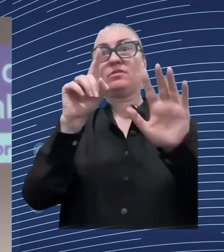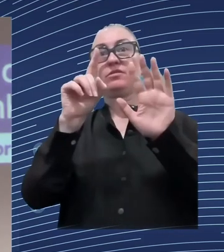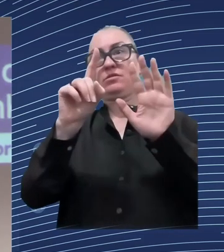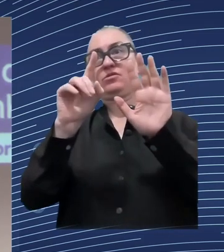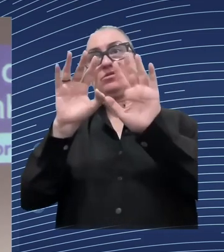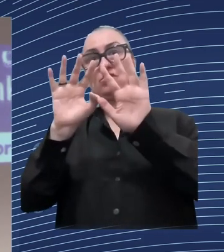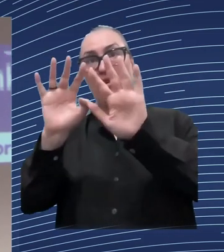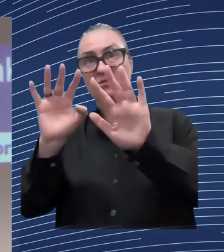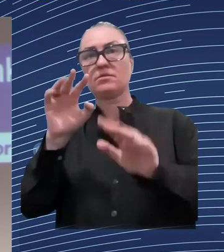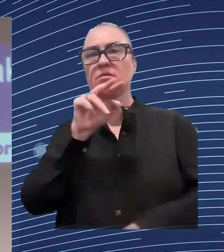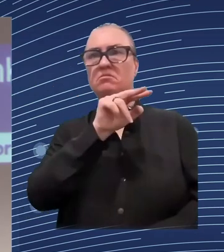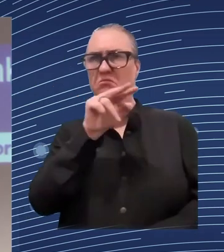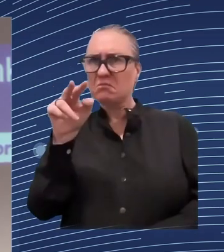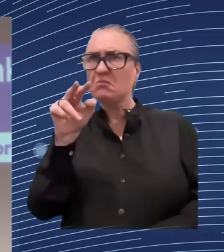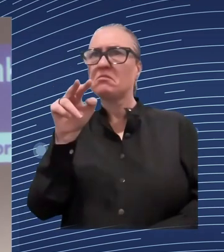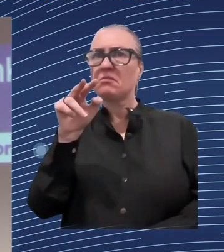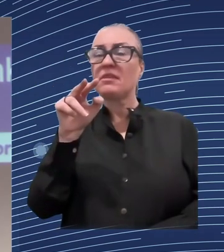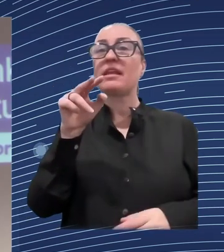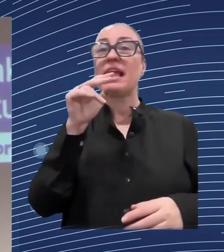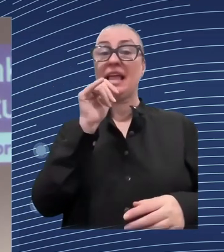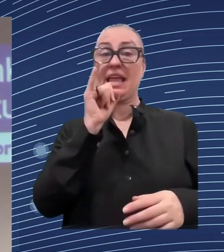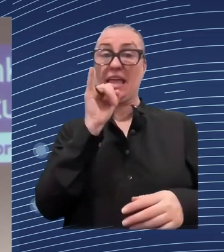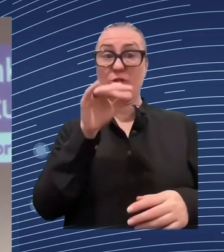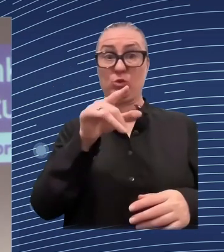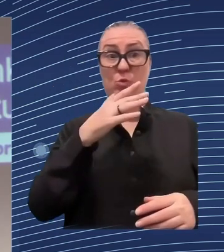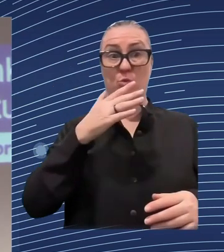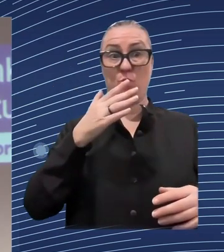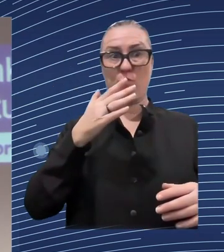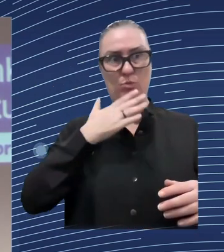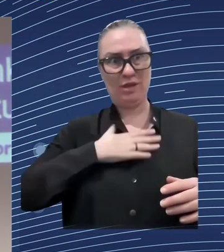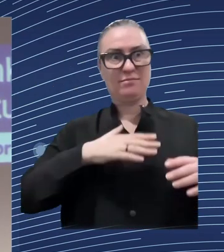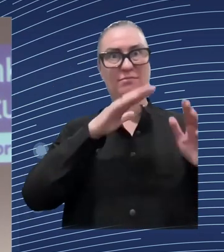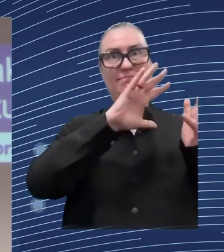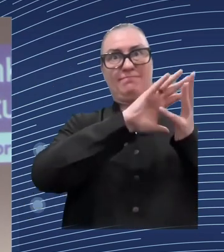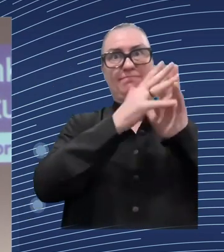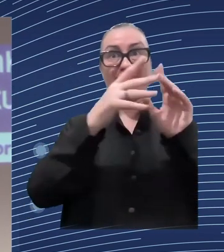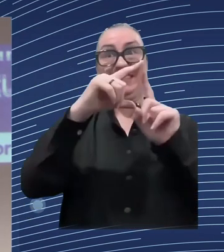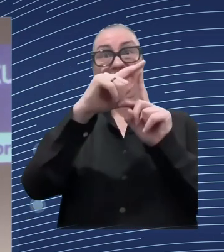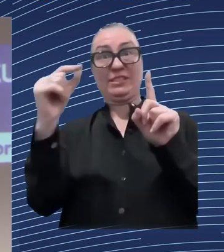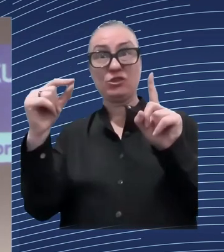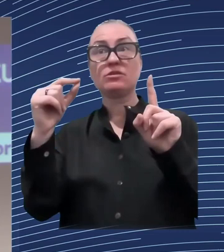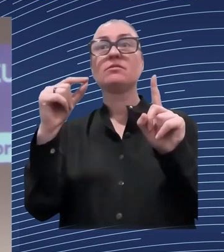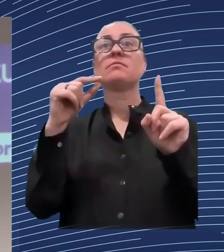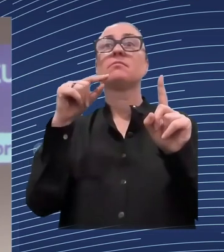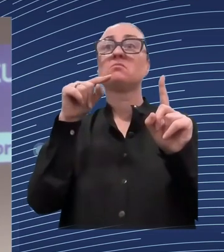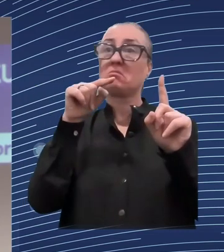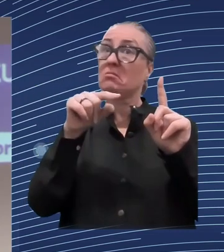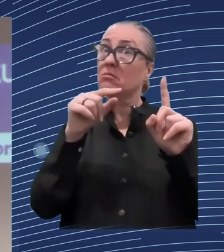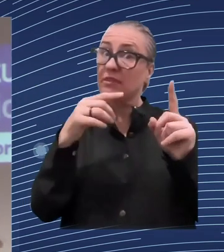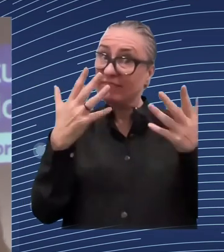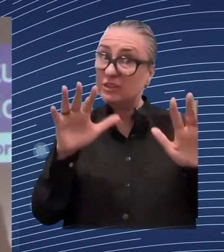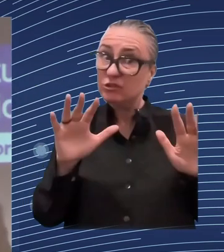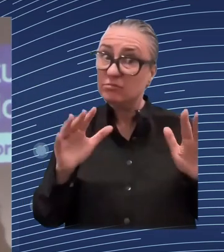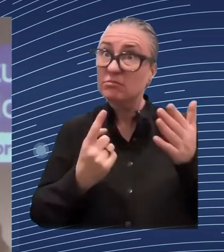we are not properly capturing everything that is going on associated with the digital transformation. These are the years post